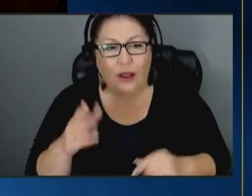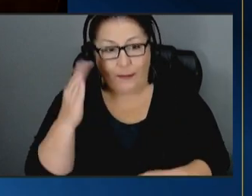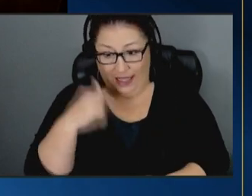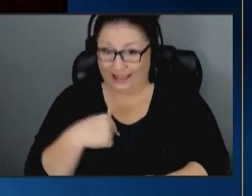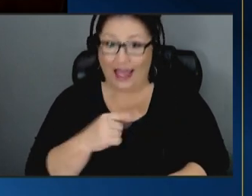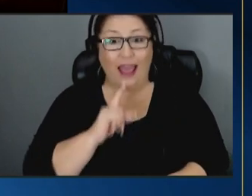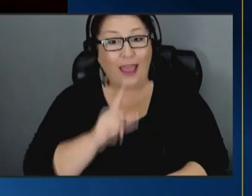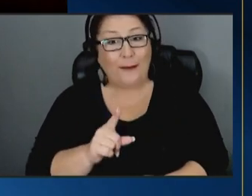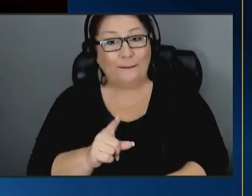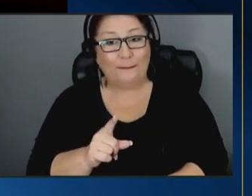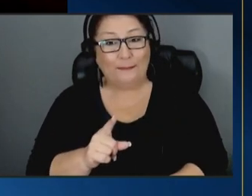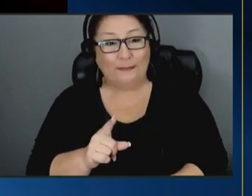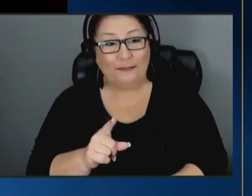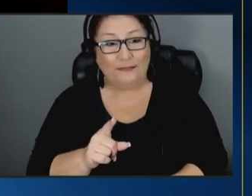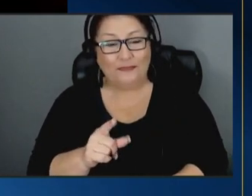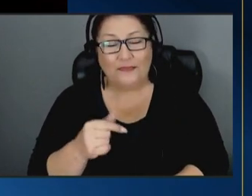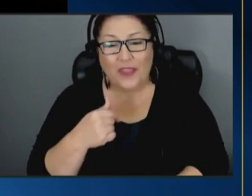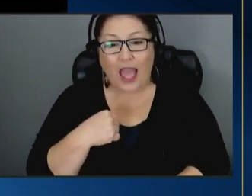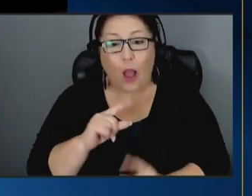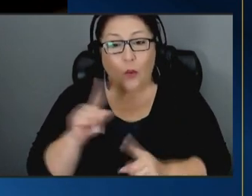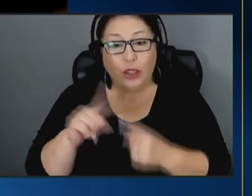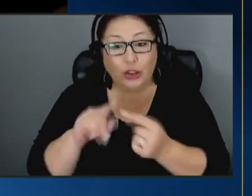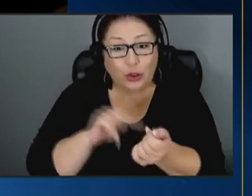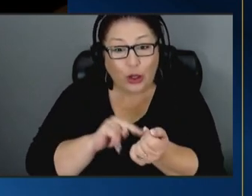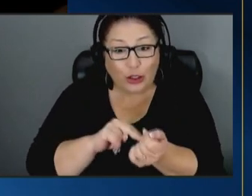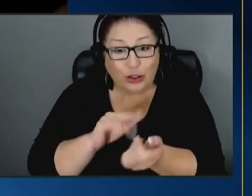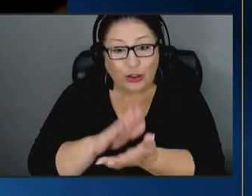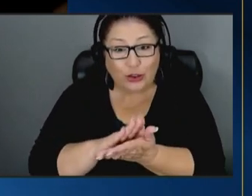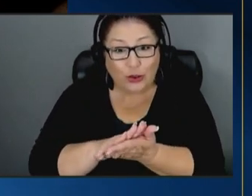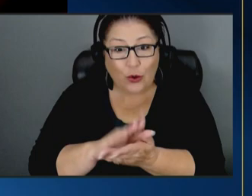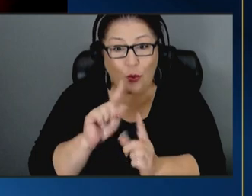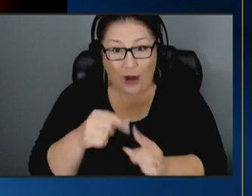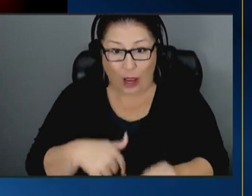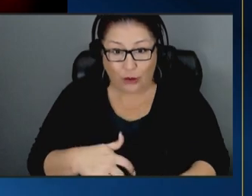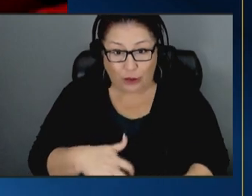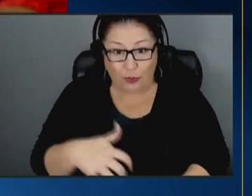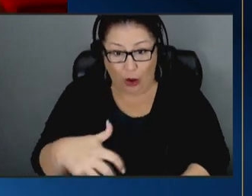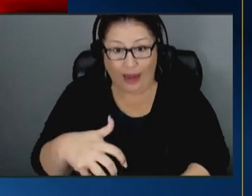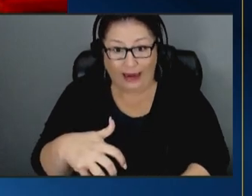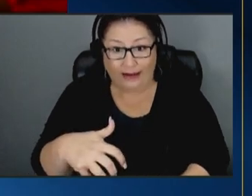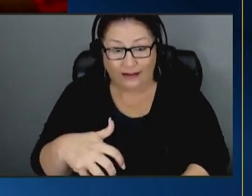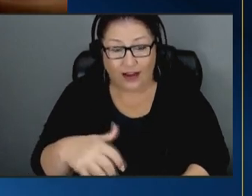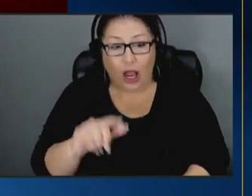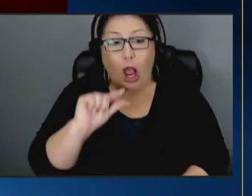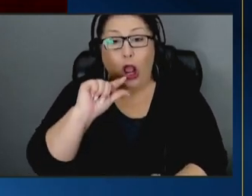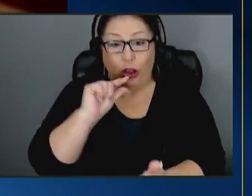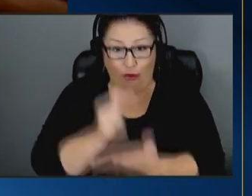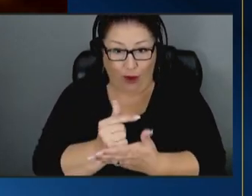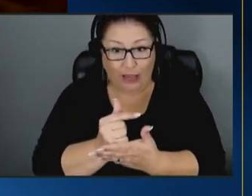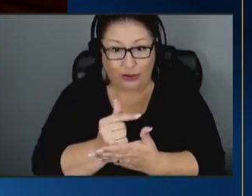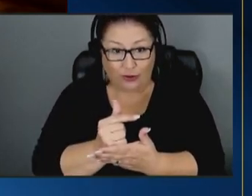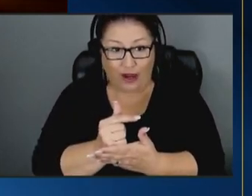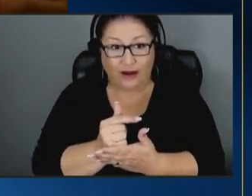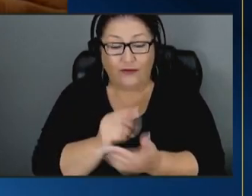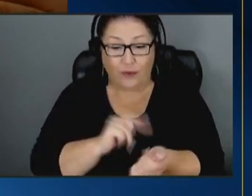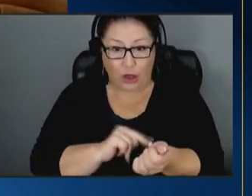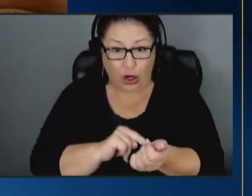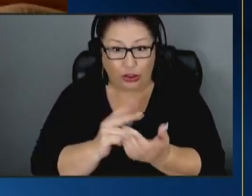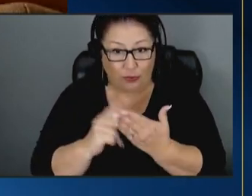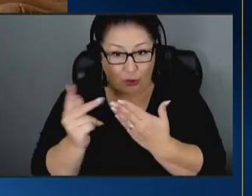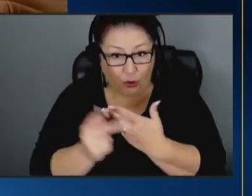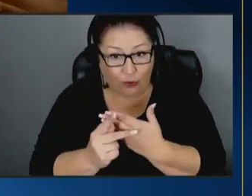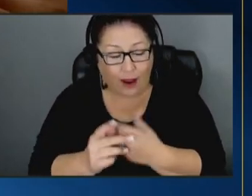i went to nursing school when i was pregnant graduated from the nursing program